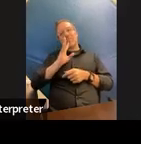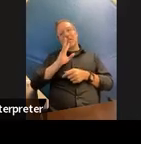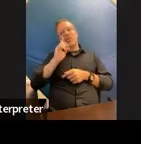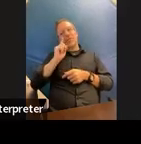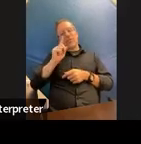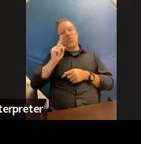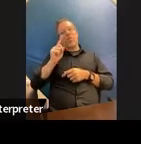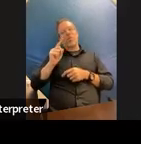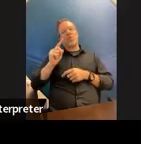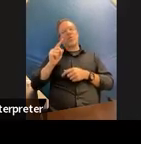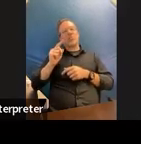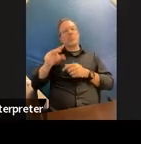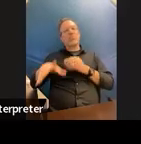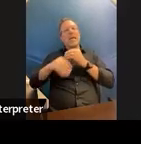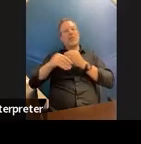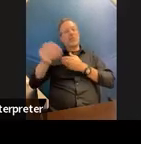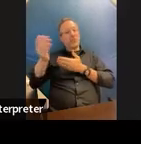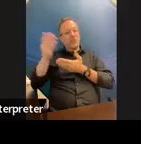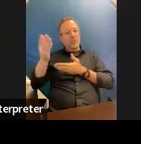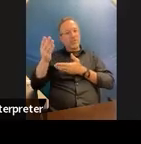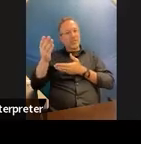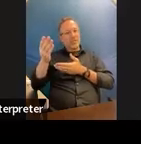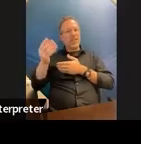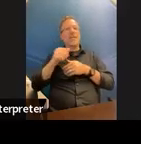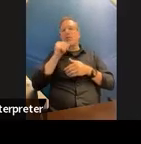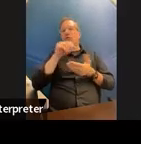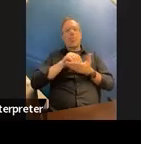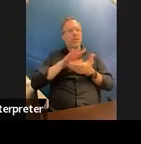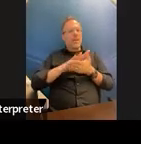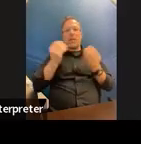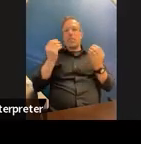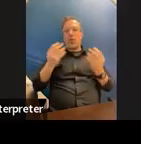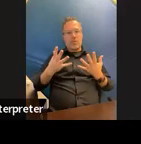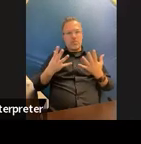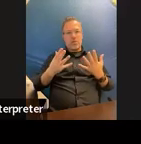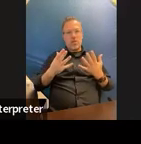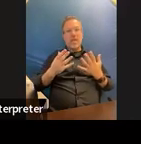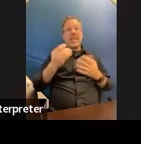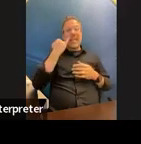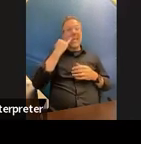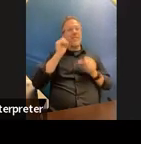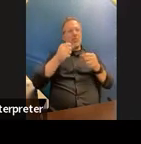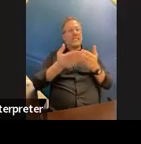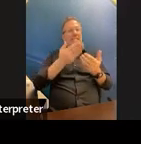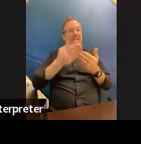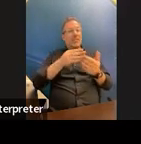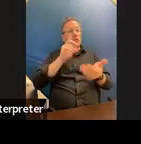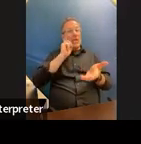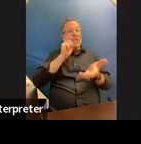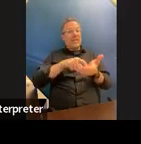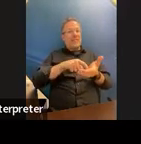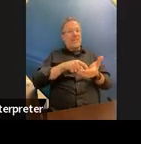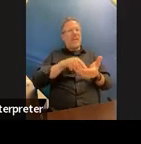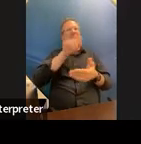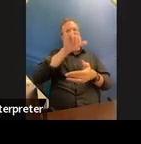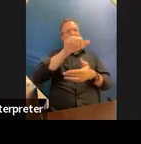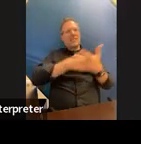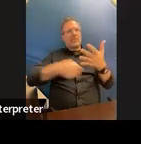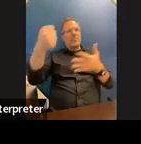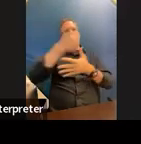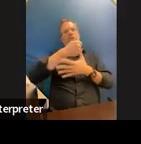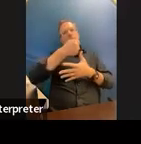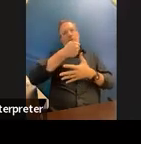multiple so it's really about if you can say this is primary go with that um